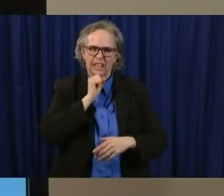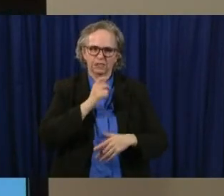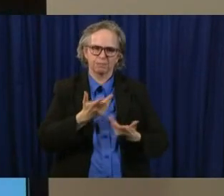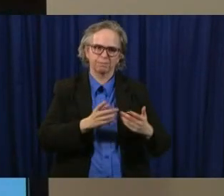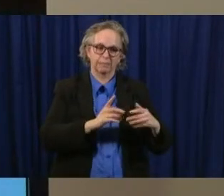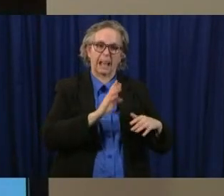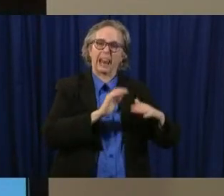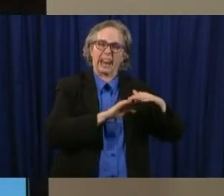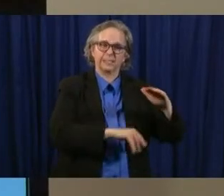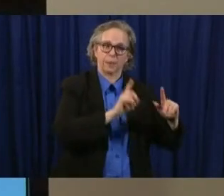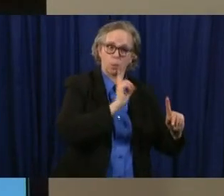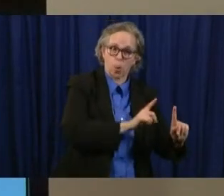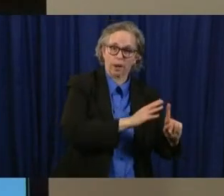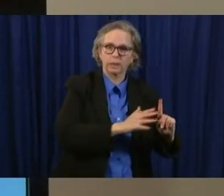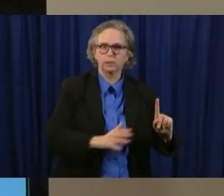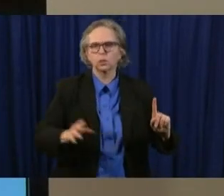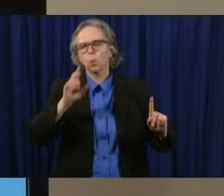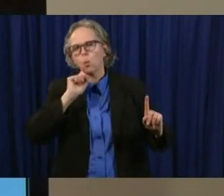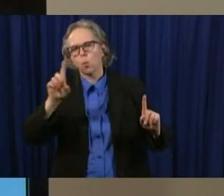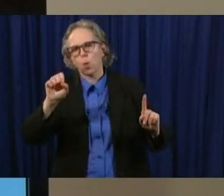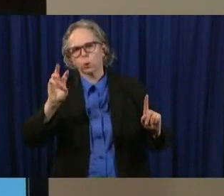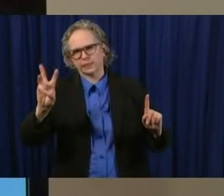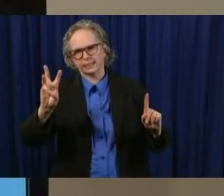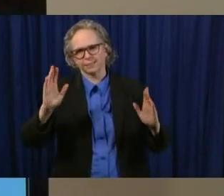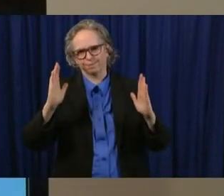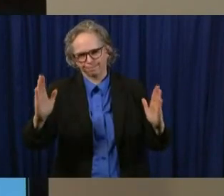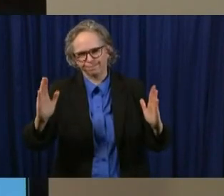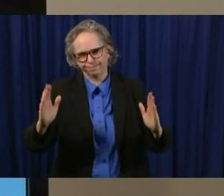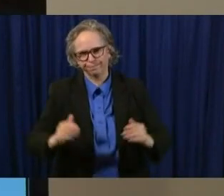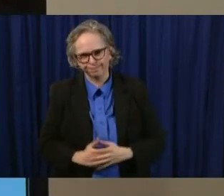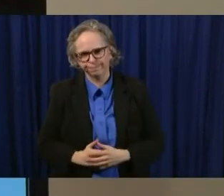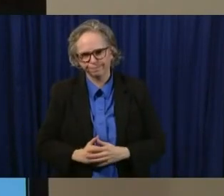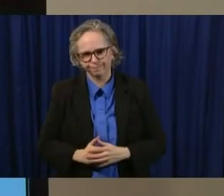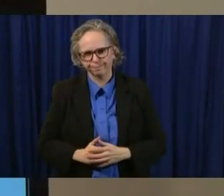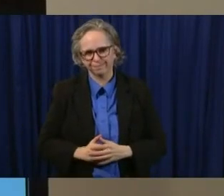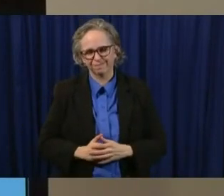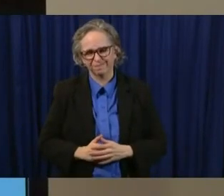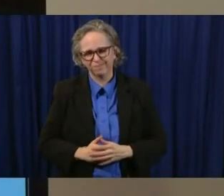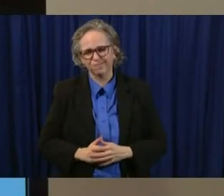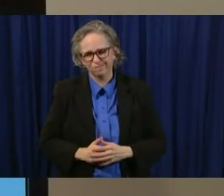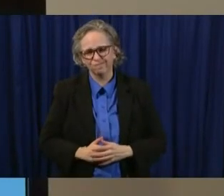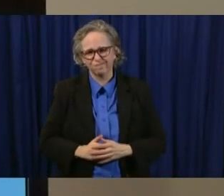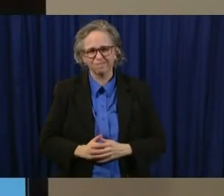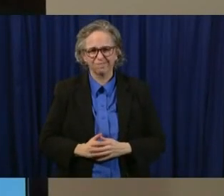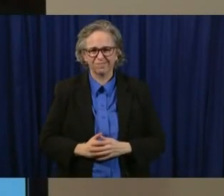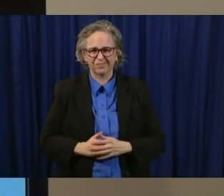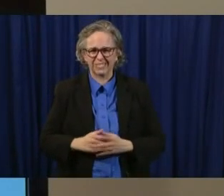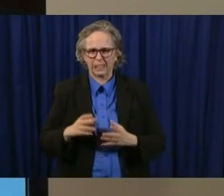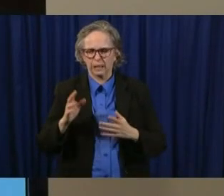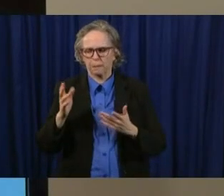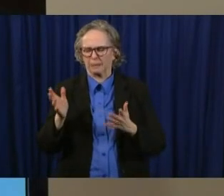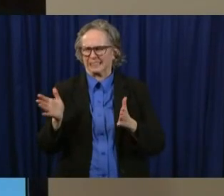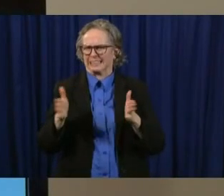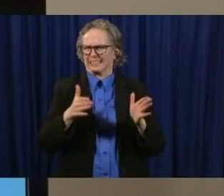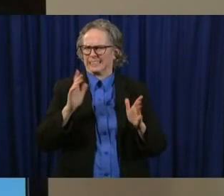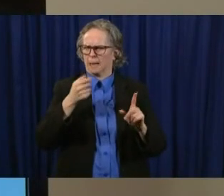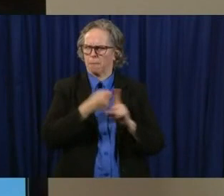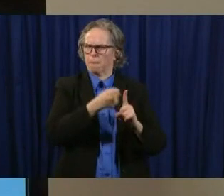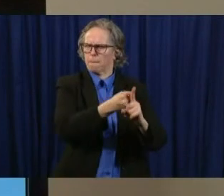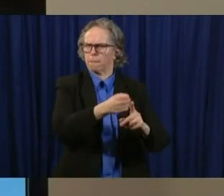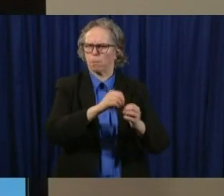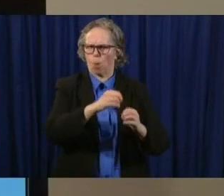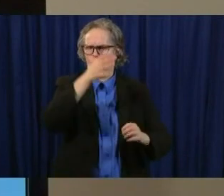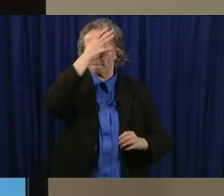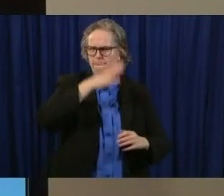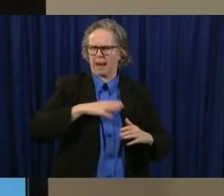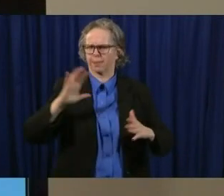and we are continuing to skew slightly more male than female um we do know that six percent of all of